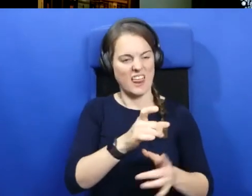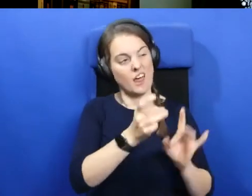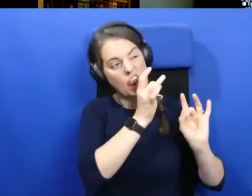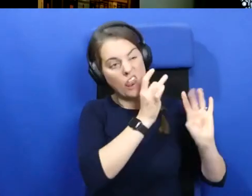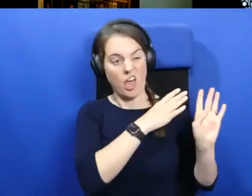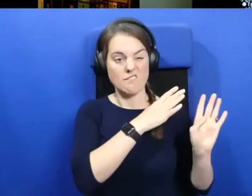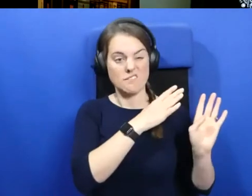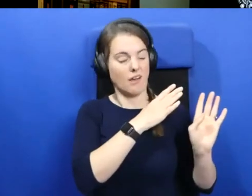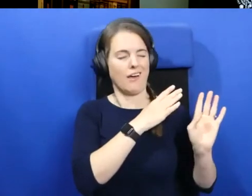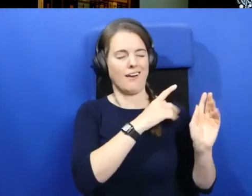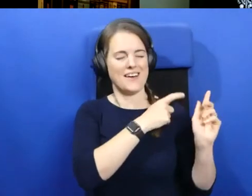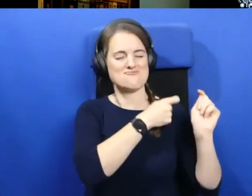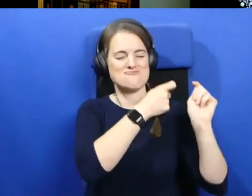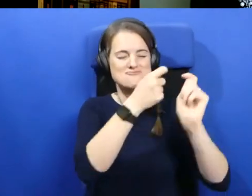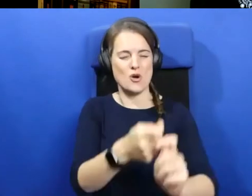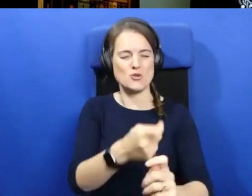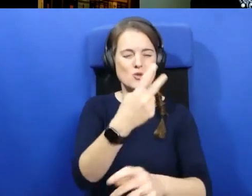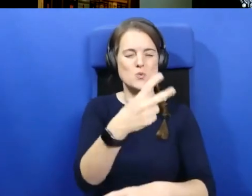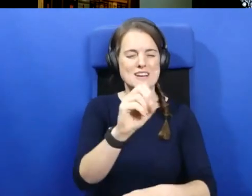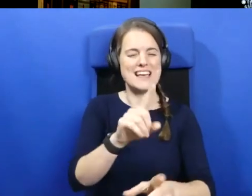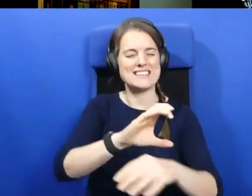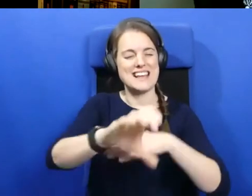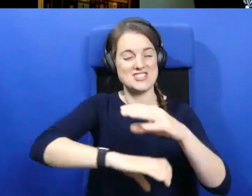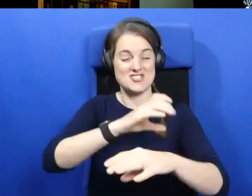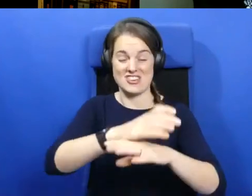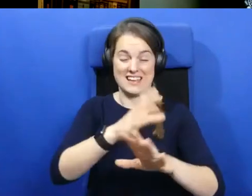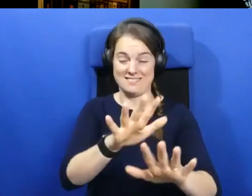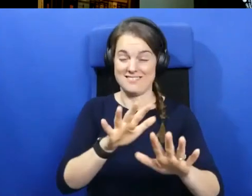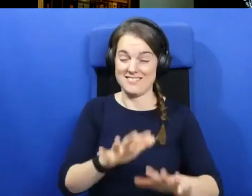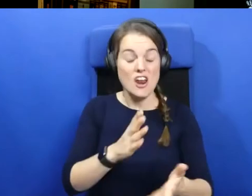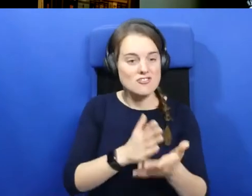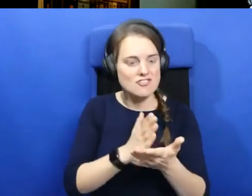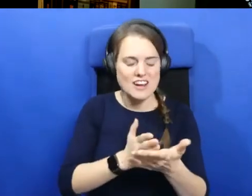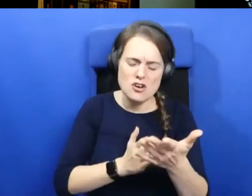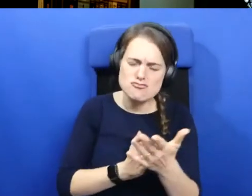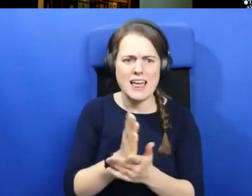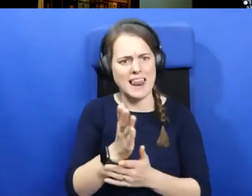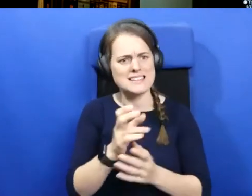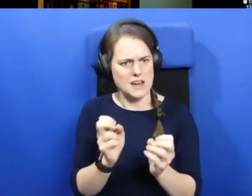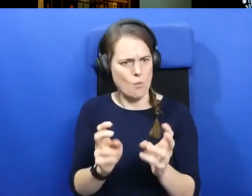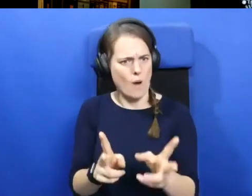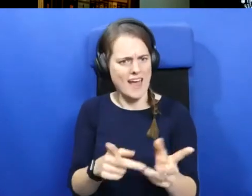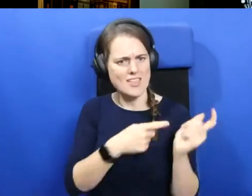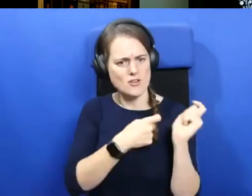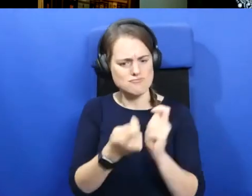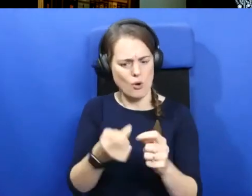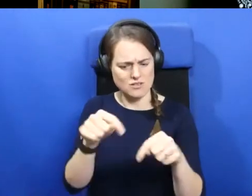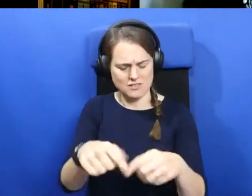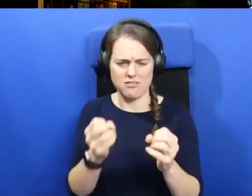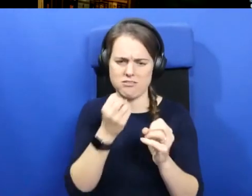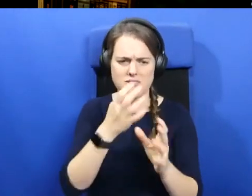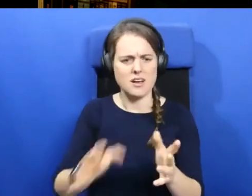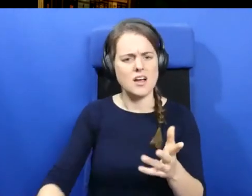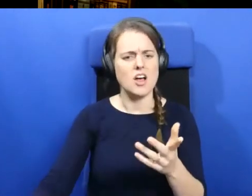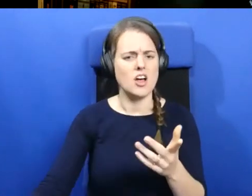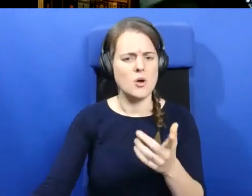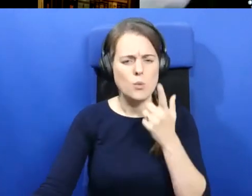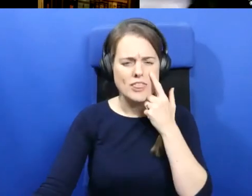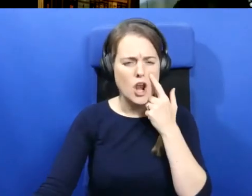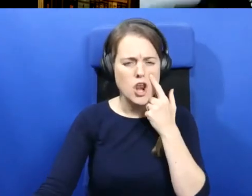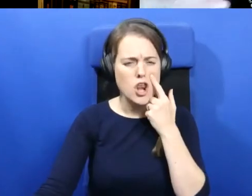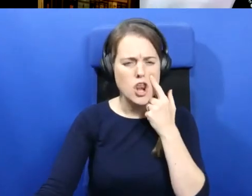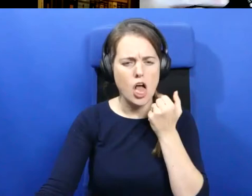us in a way that probably could not have done. And in a very realistic way with, you know, with a lovely approach